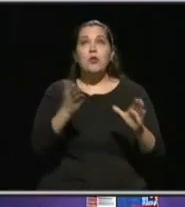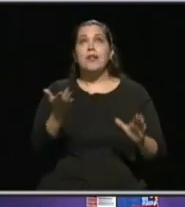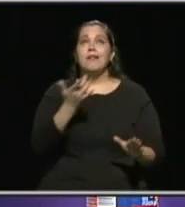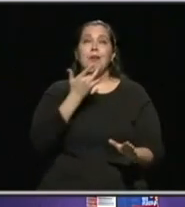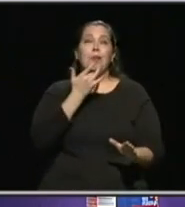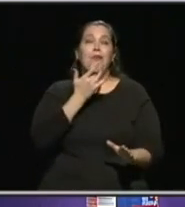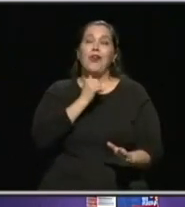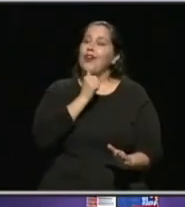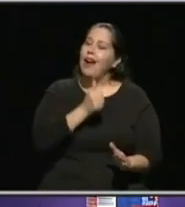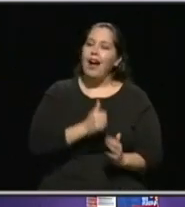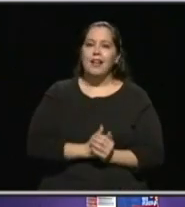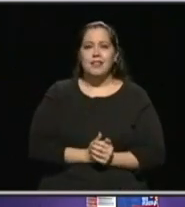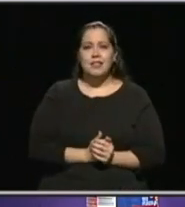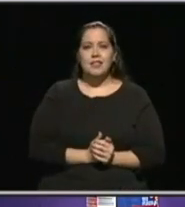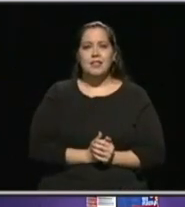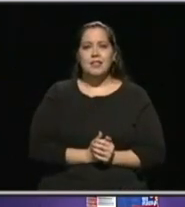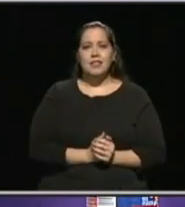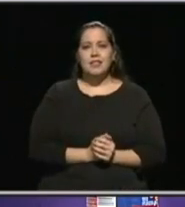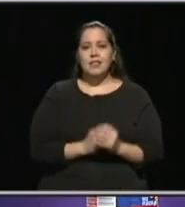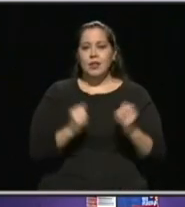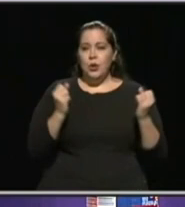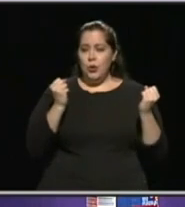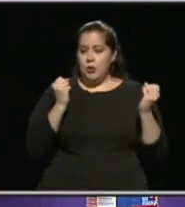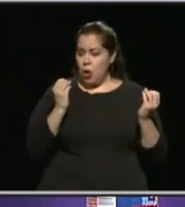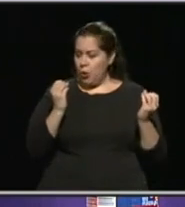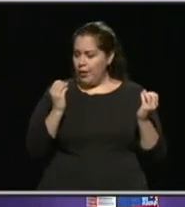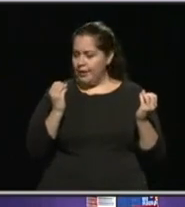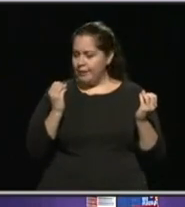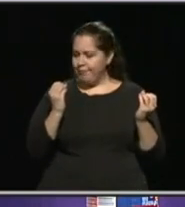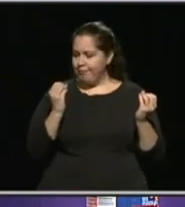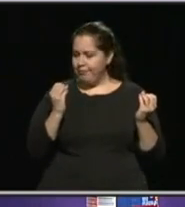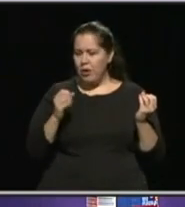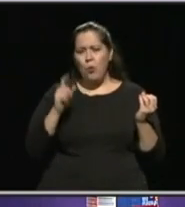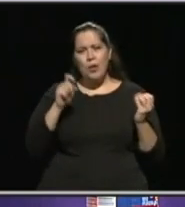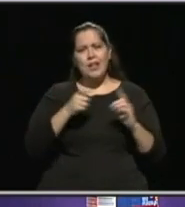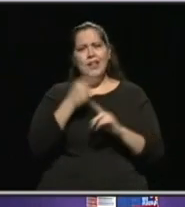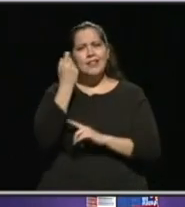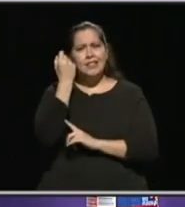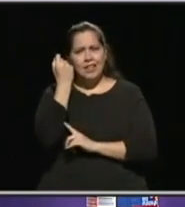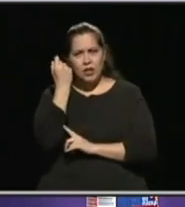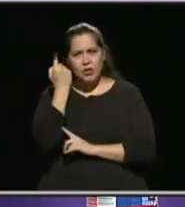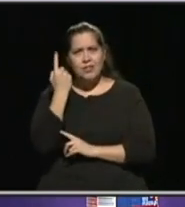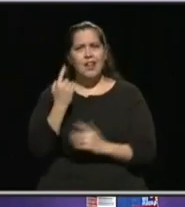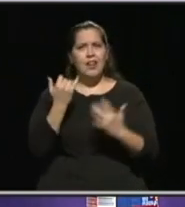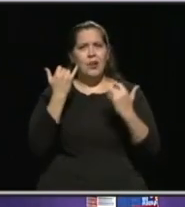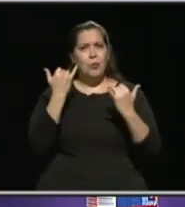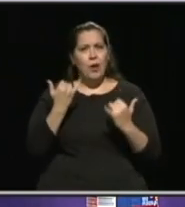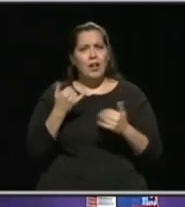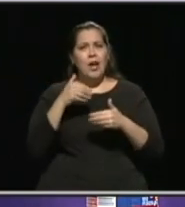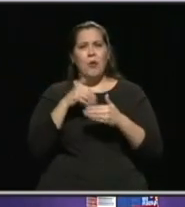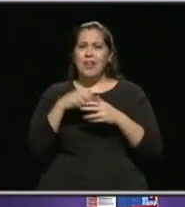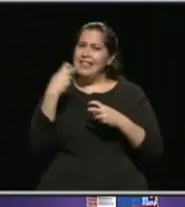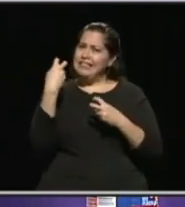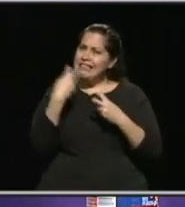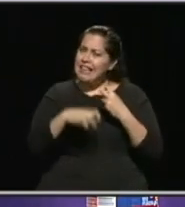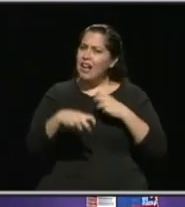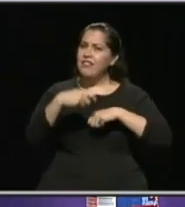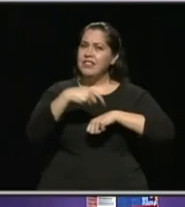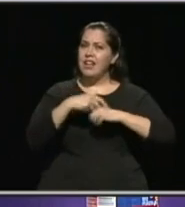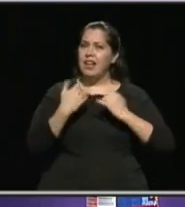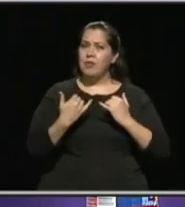not to do. So we just need to realize we're in a really, really tough time